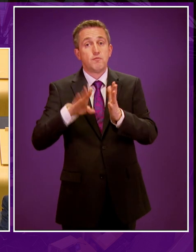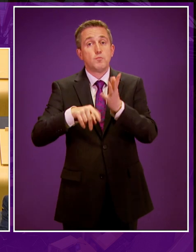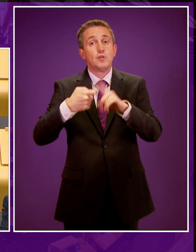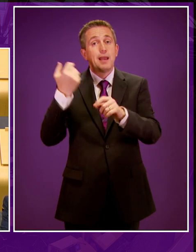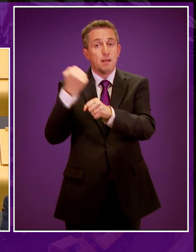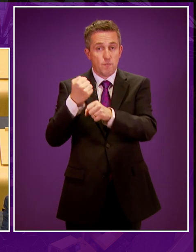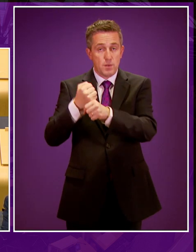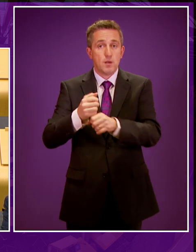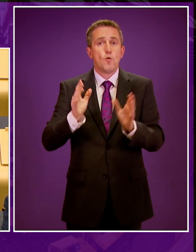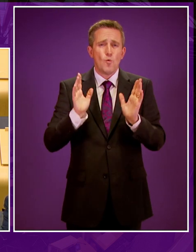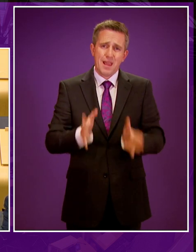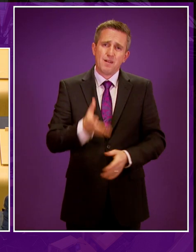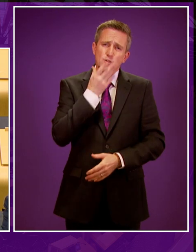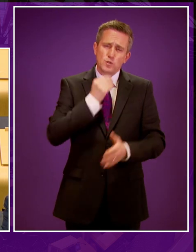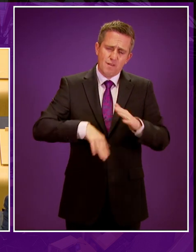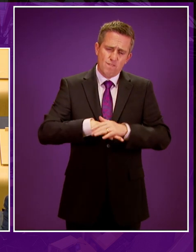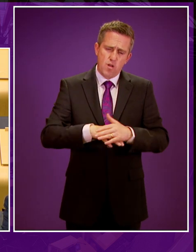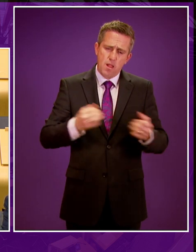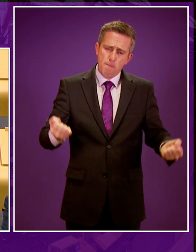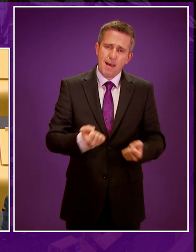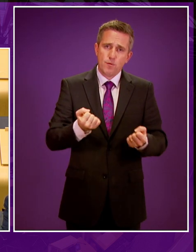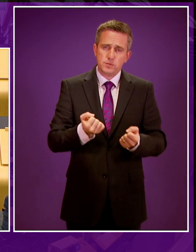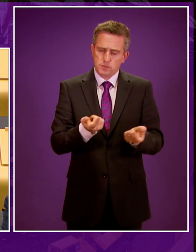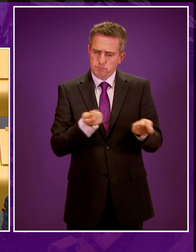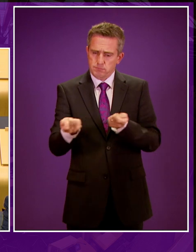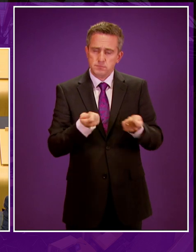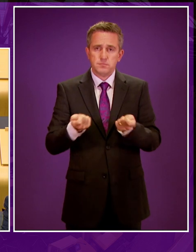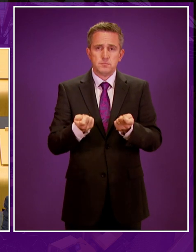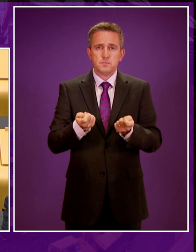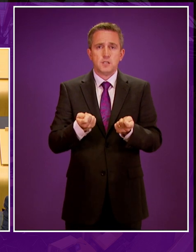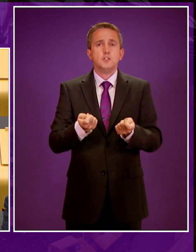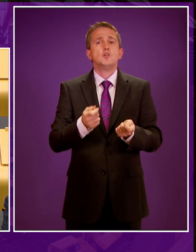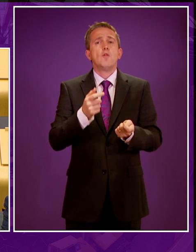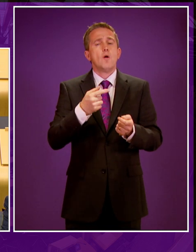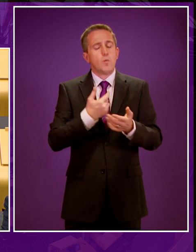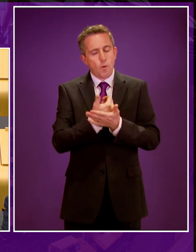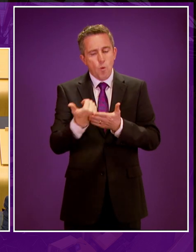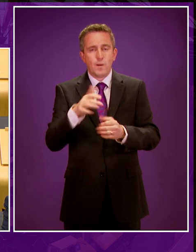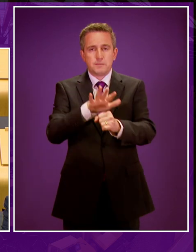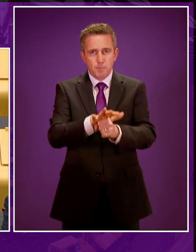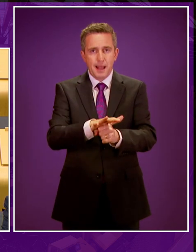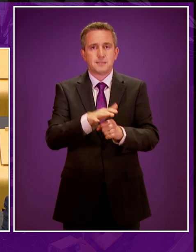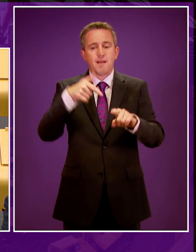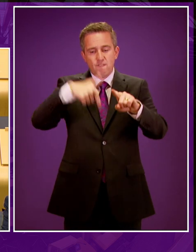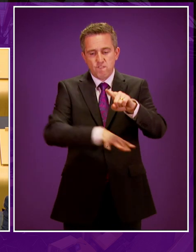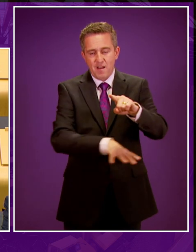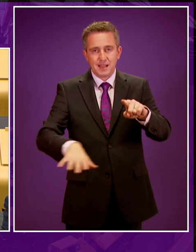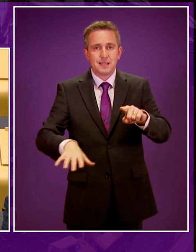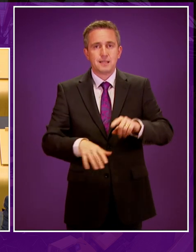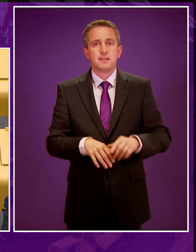must use the full range of powers that are available to us to ensure that the ban against fracking remains in place for generations ahead.